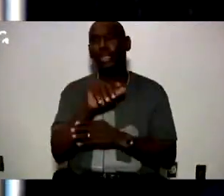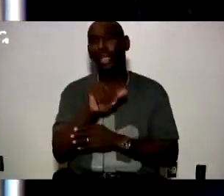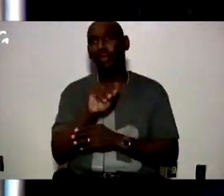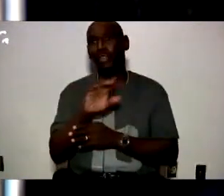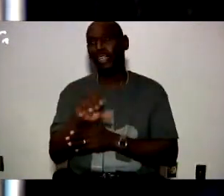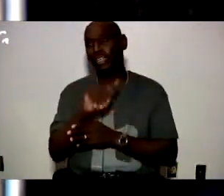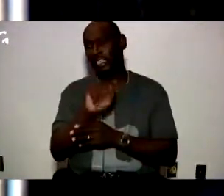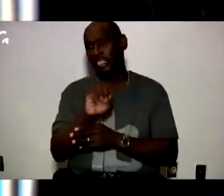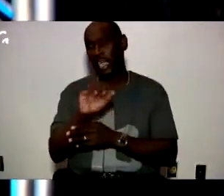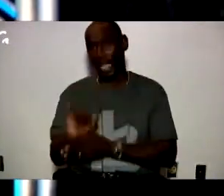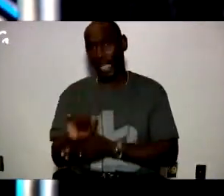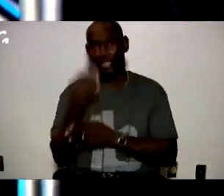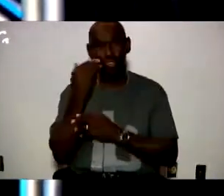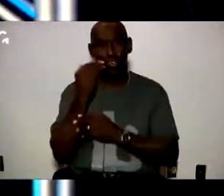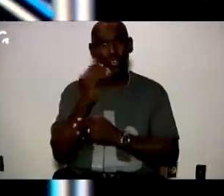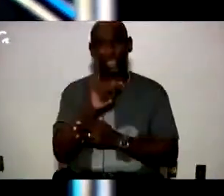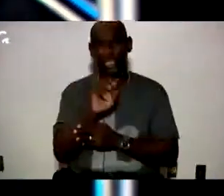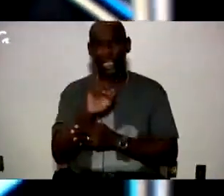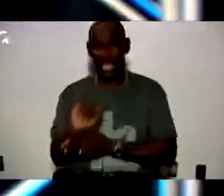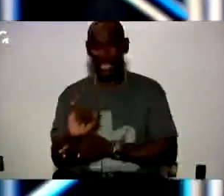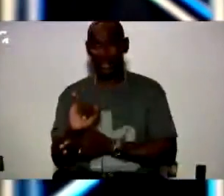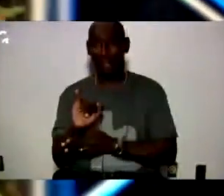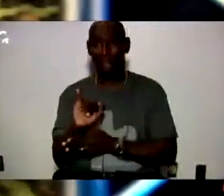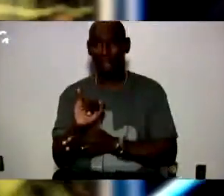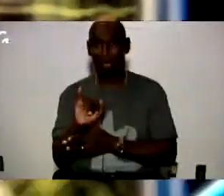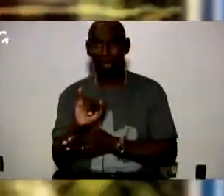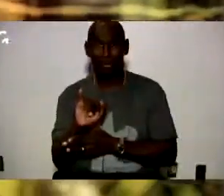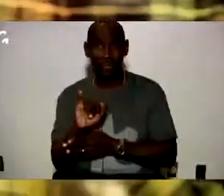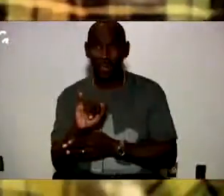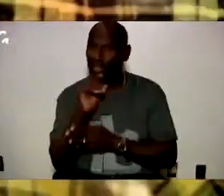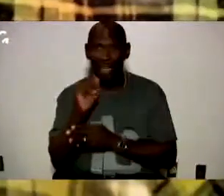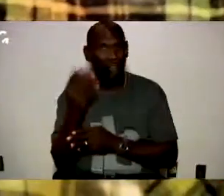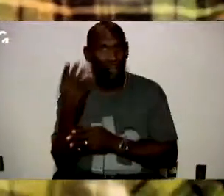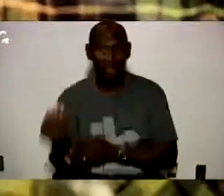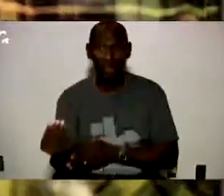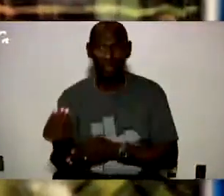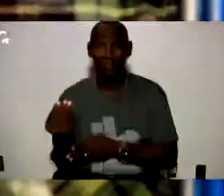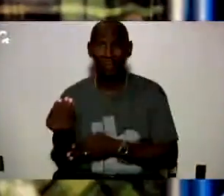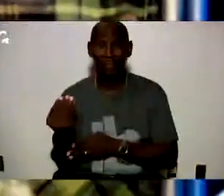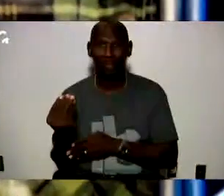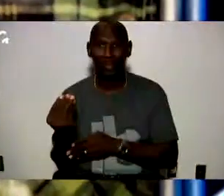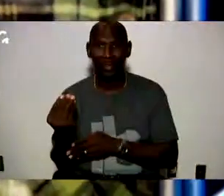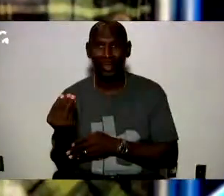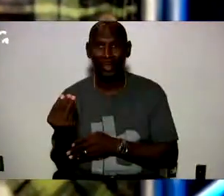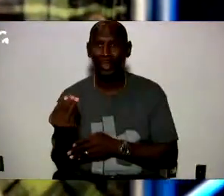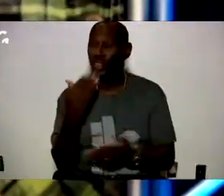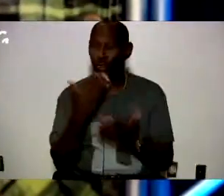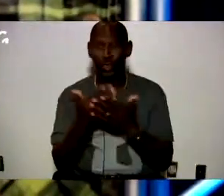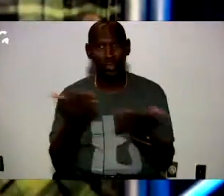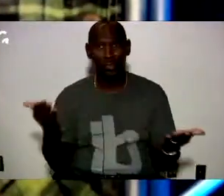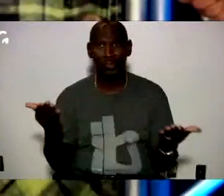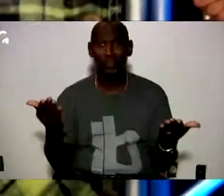TEI some of you heard something like that it's not going away but let me tell you it's not it's good stuff